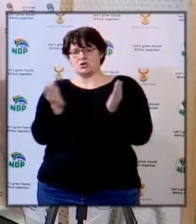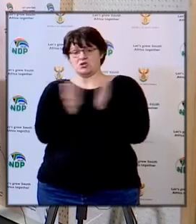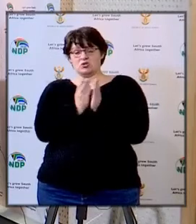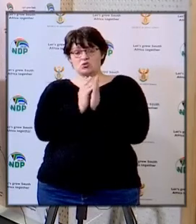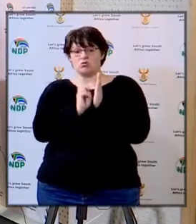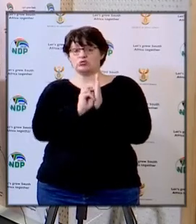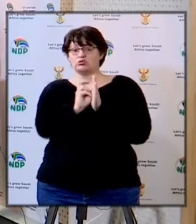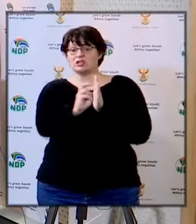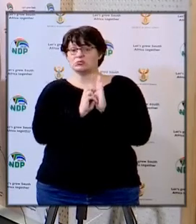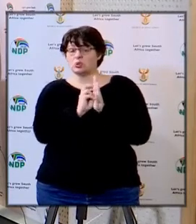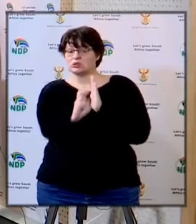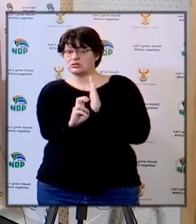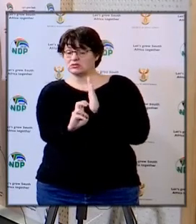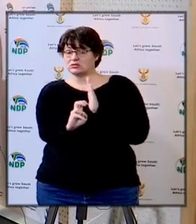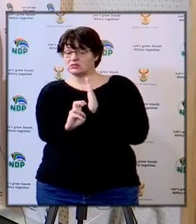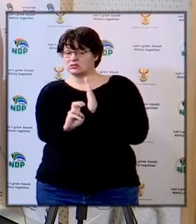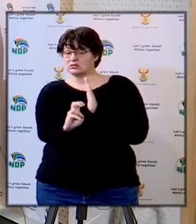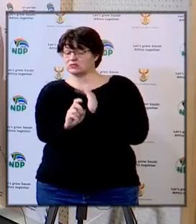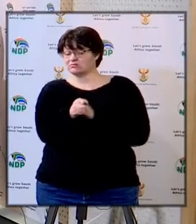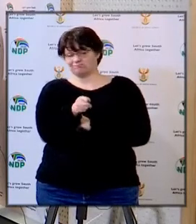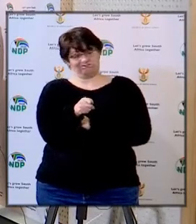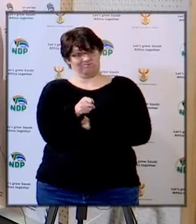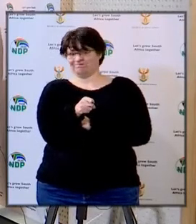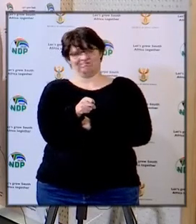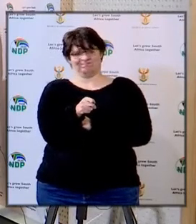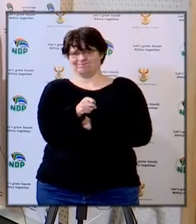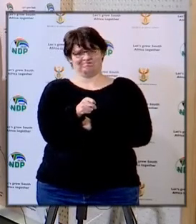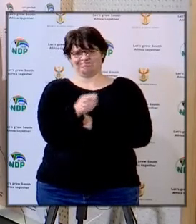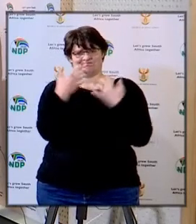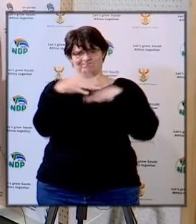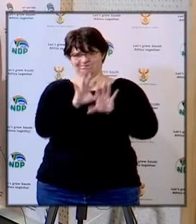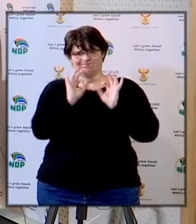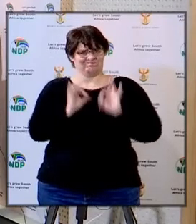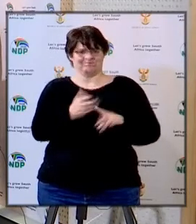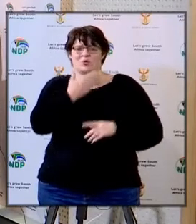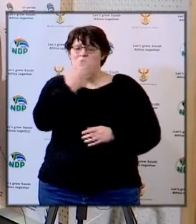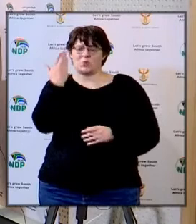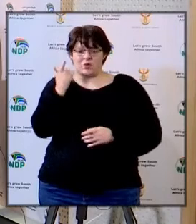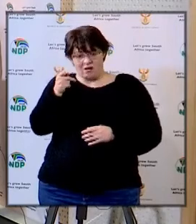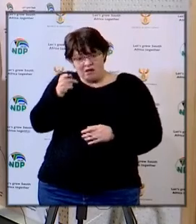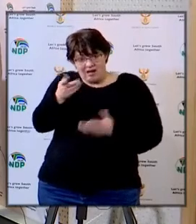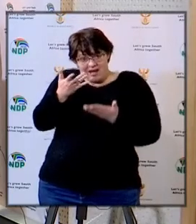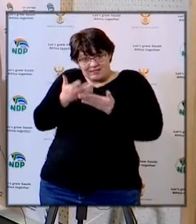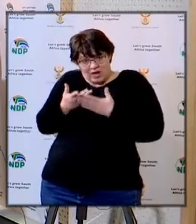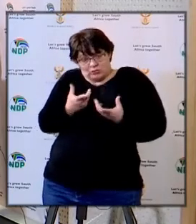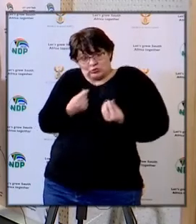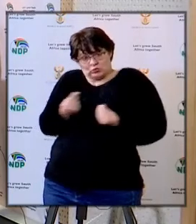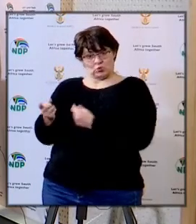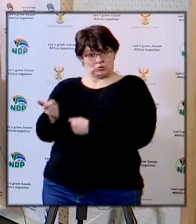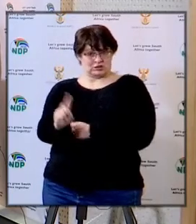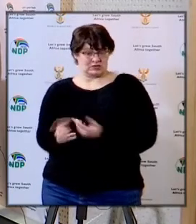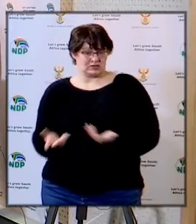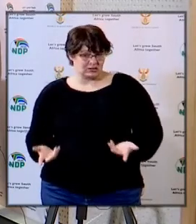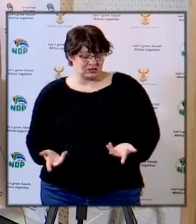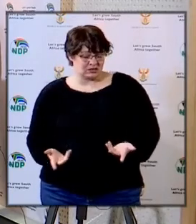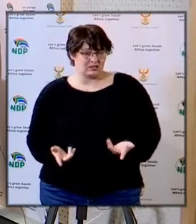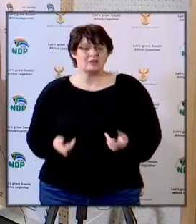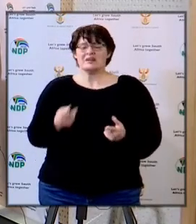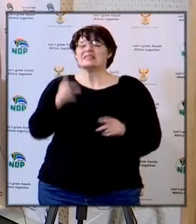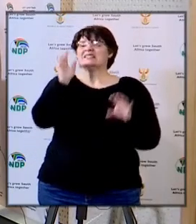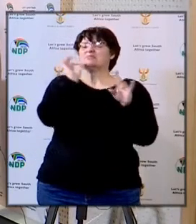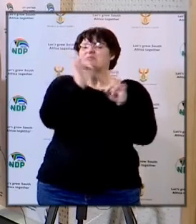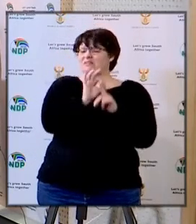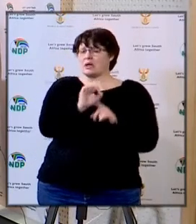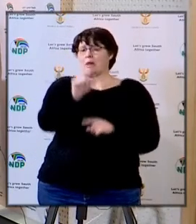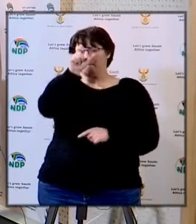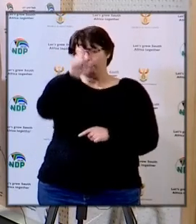scholar transport bringing their children to and from schools are not implementing appropriate safety measures particularly